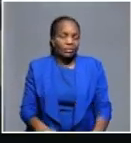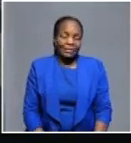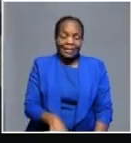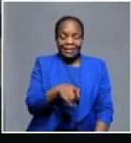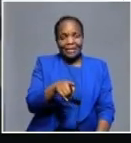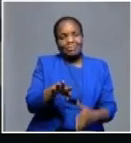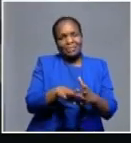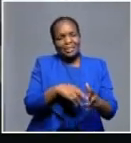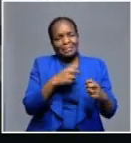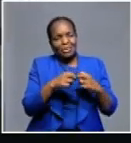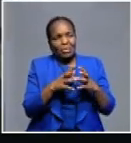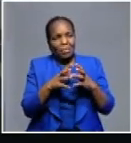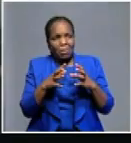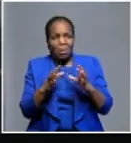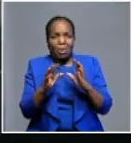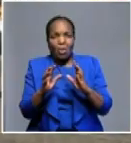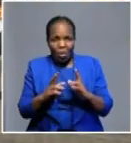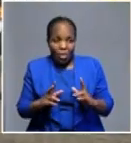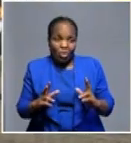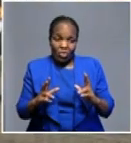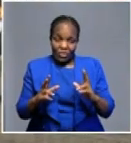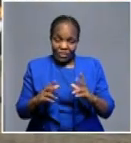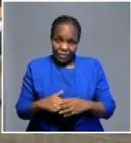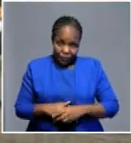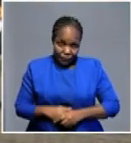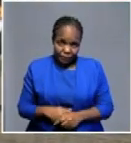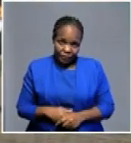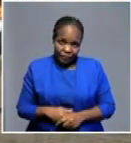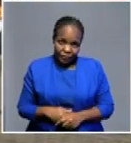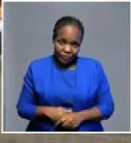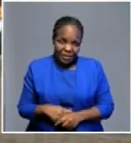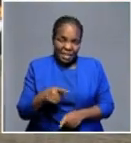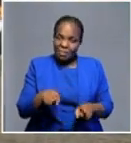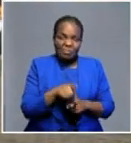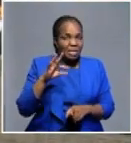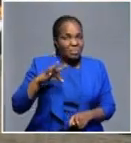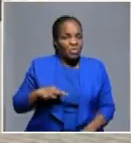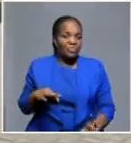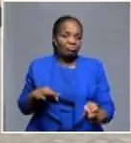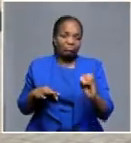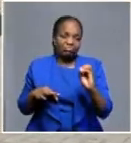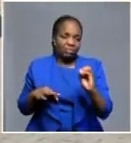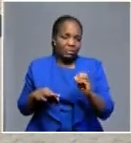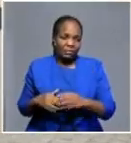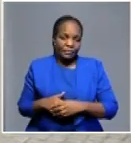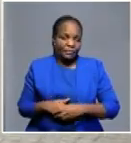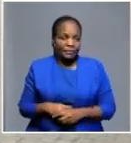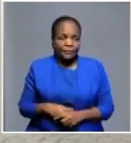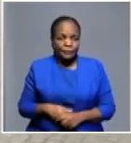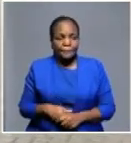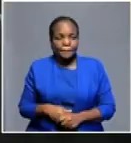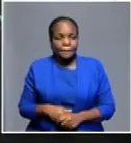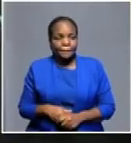consequences and negative impact when it comes to the bus and, you know, business